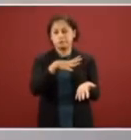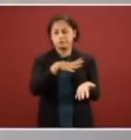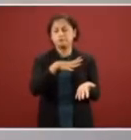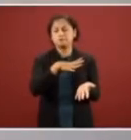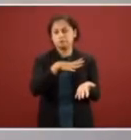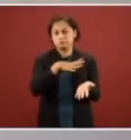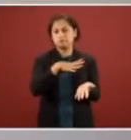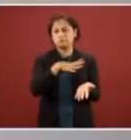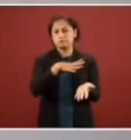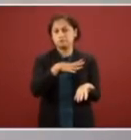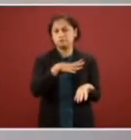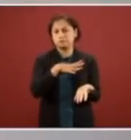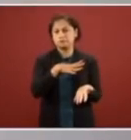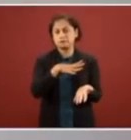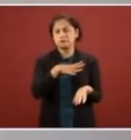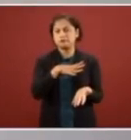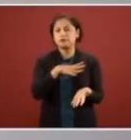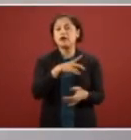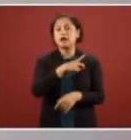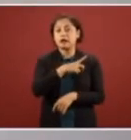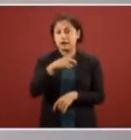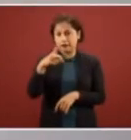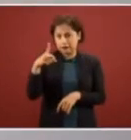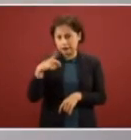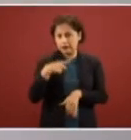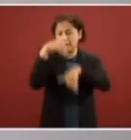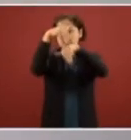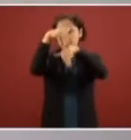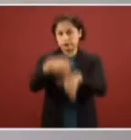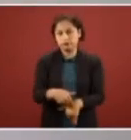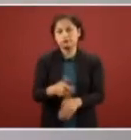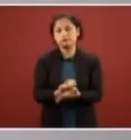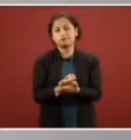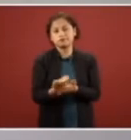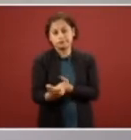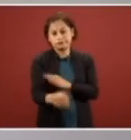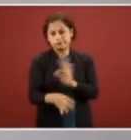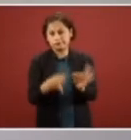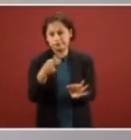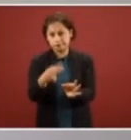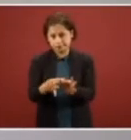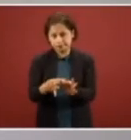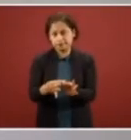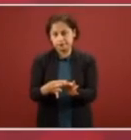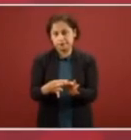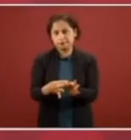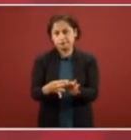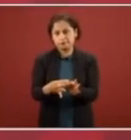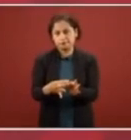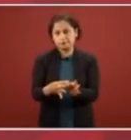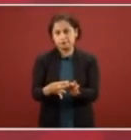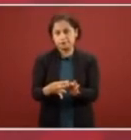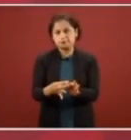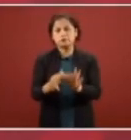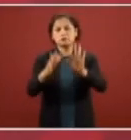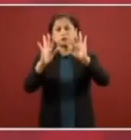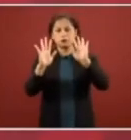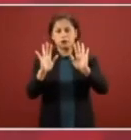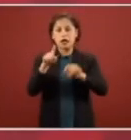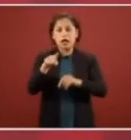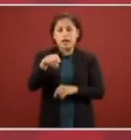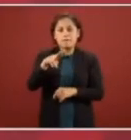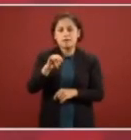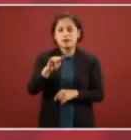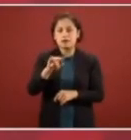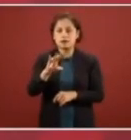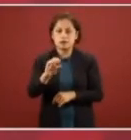but instead it has to be guaranteed in payment that at the